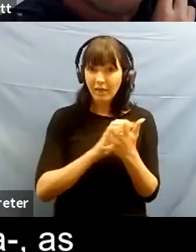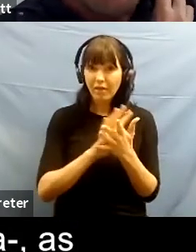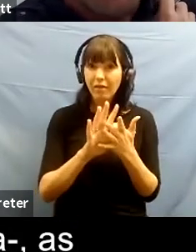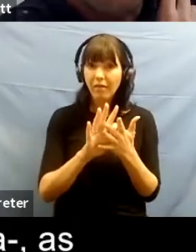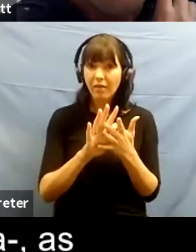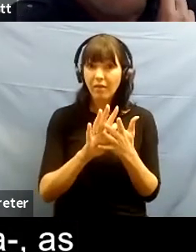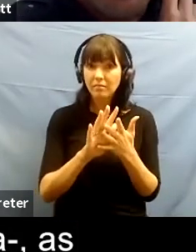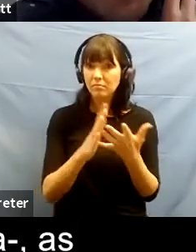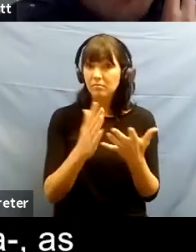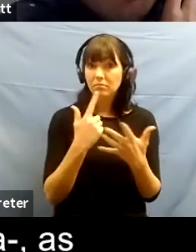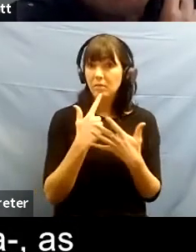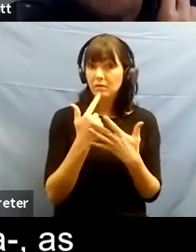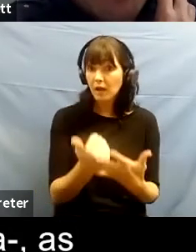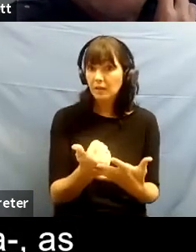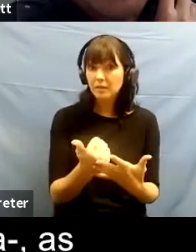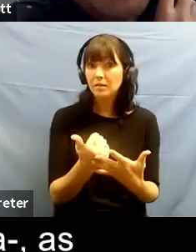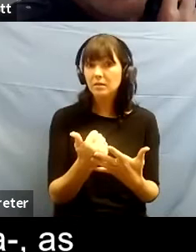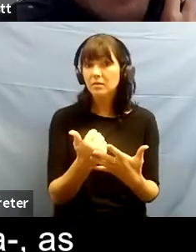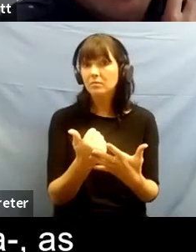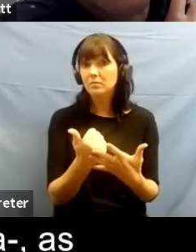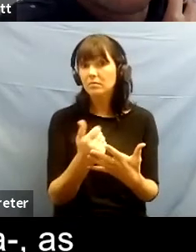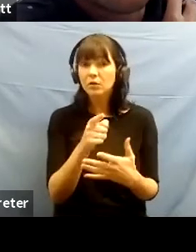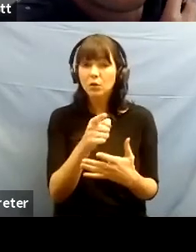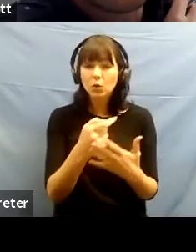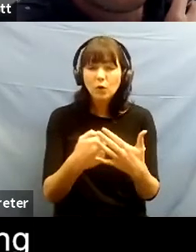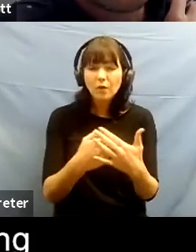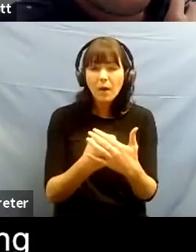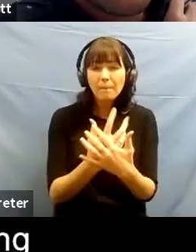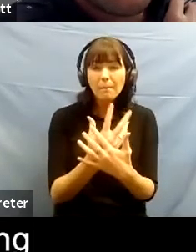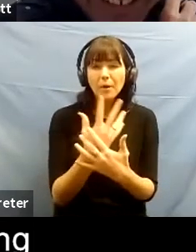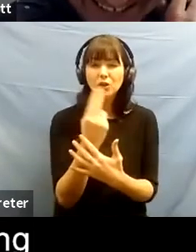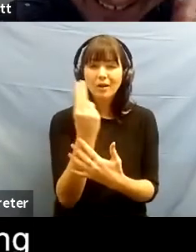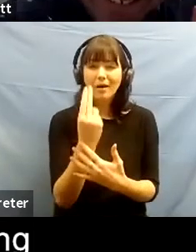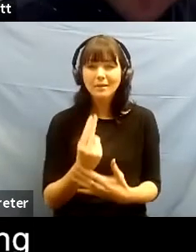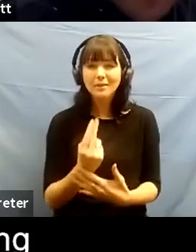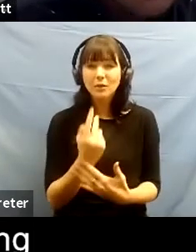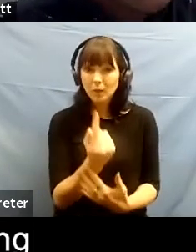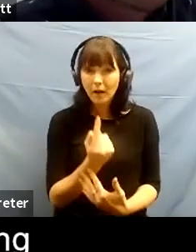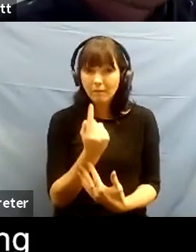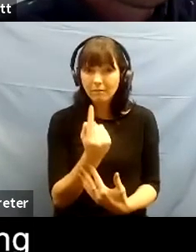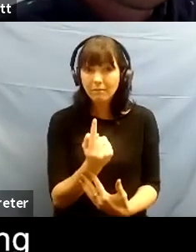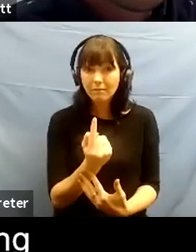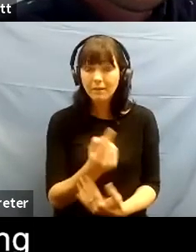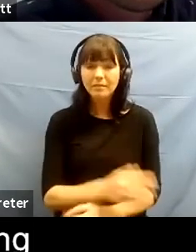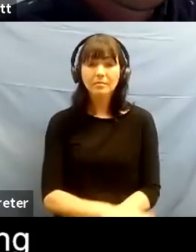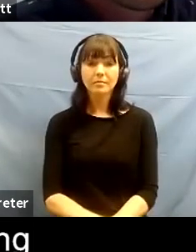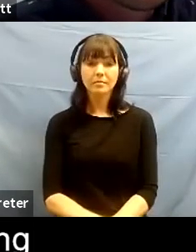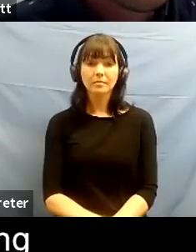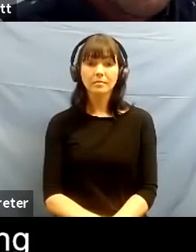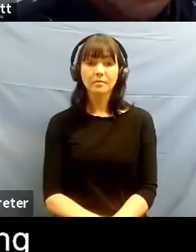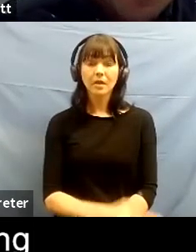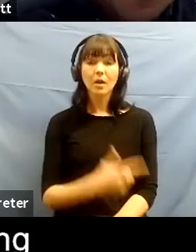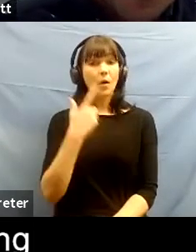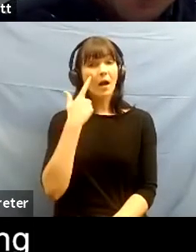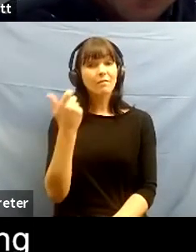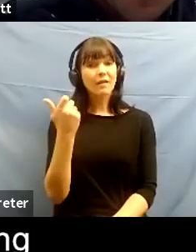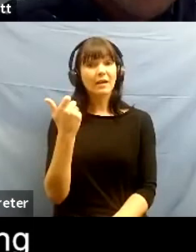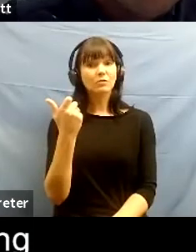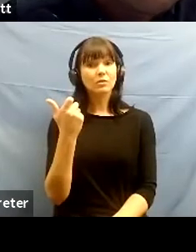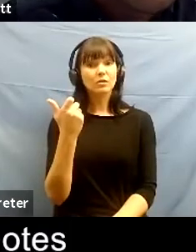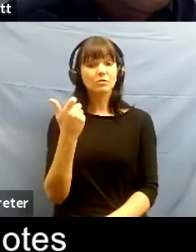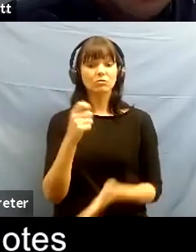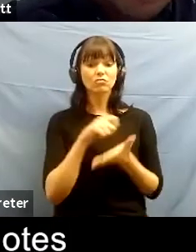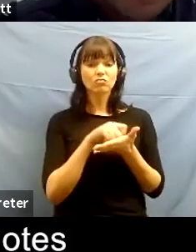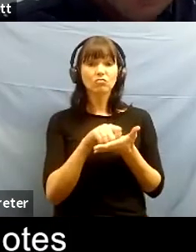a as a you know emerging artist in a sense well i've actually found and writing isn't my thing at all but writing